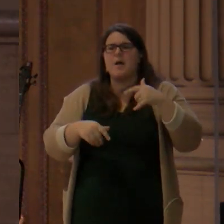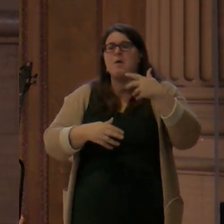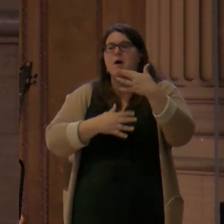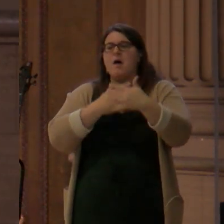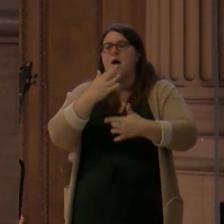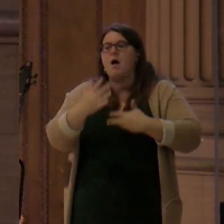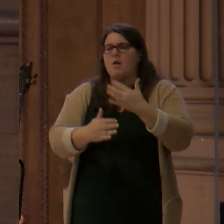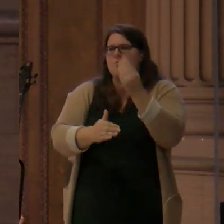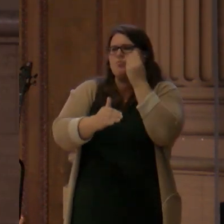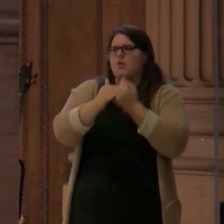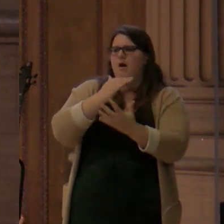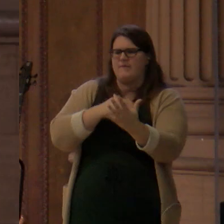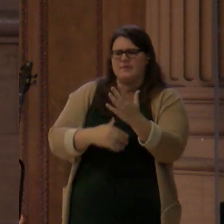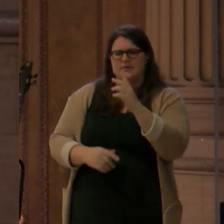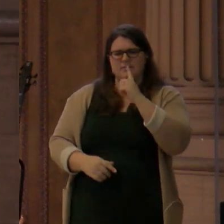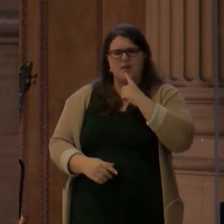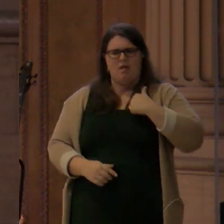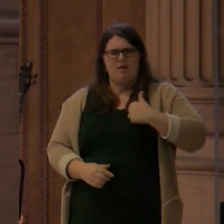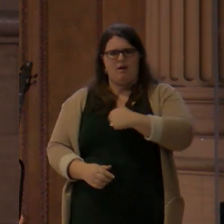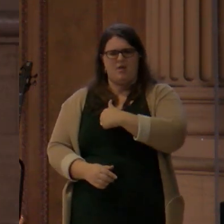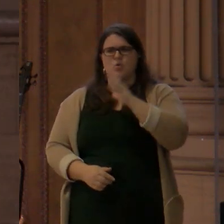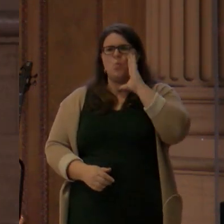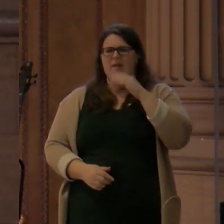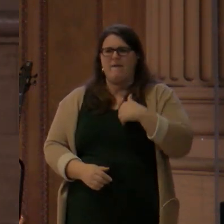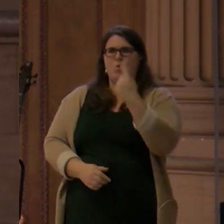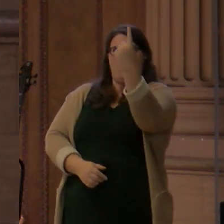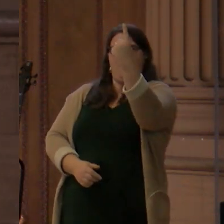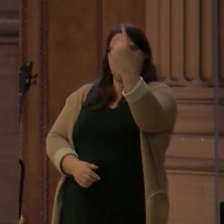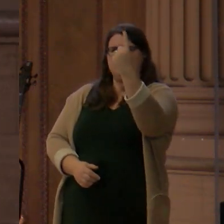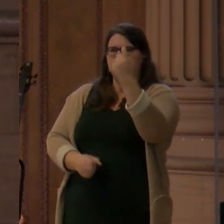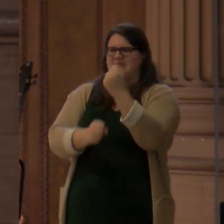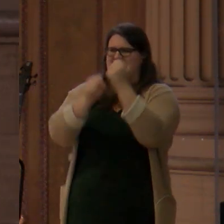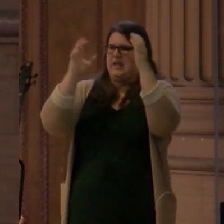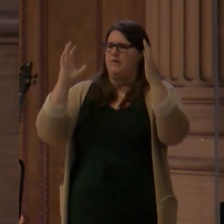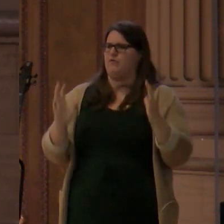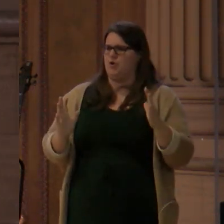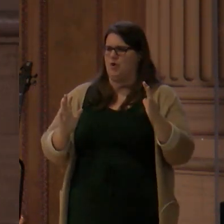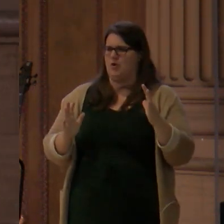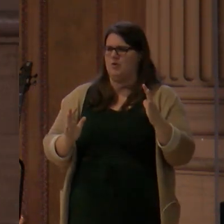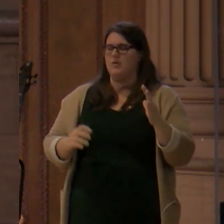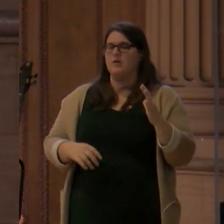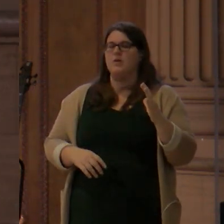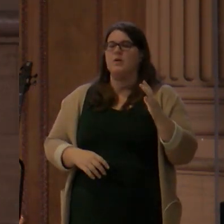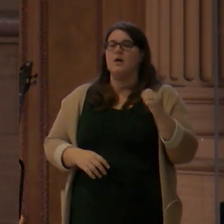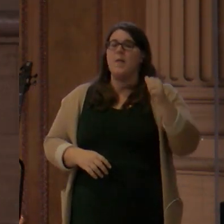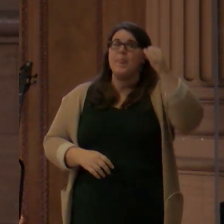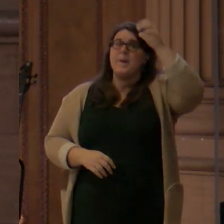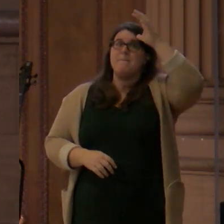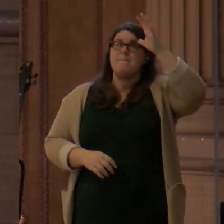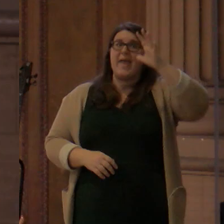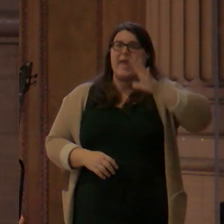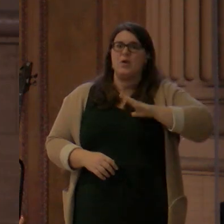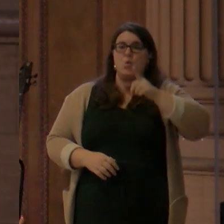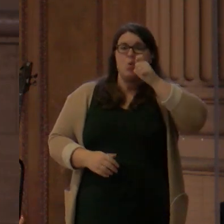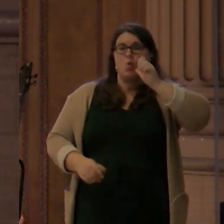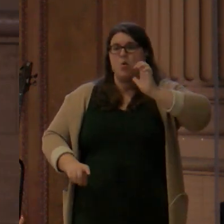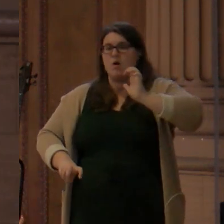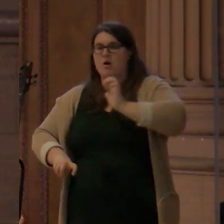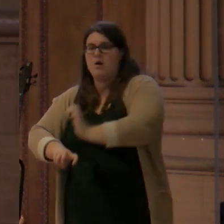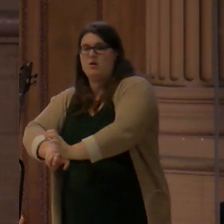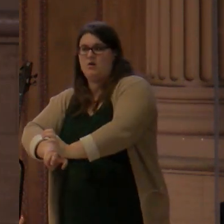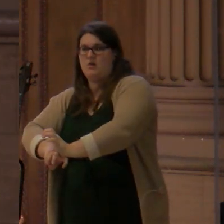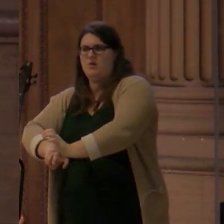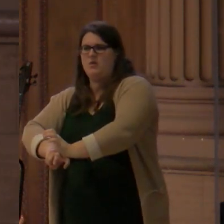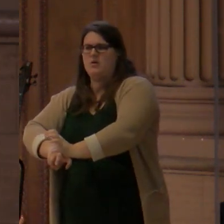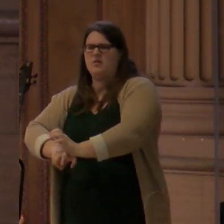say crush. It can also mean that as well. But the main idea, the main emphasis is on those words, head and heel, right? We know